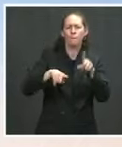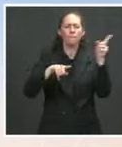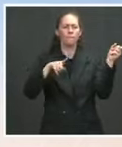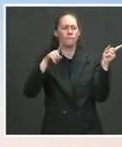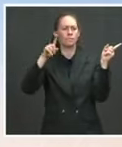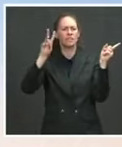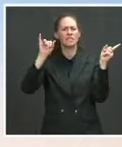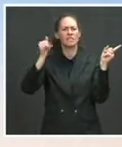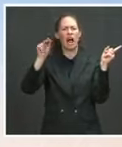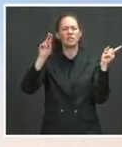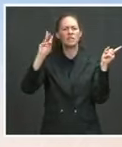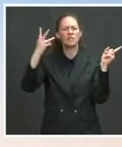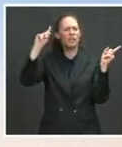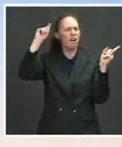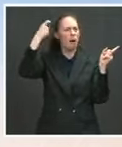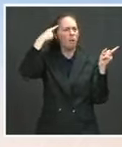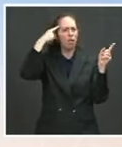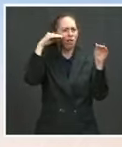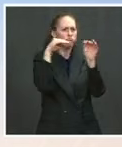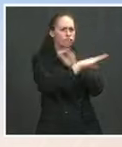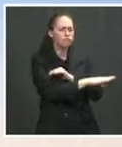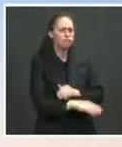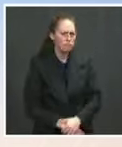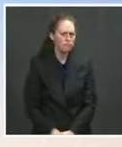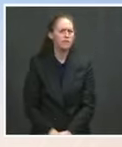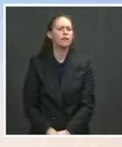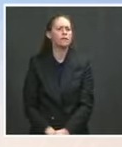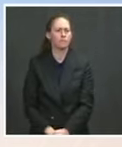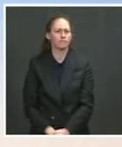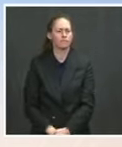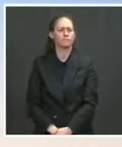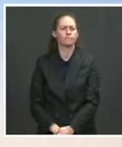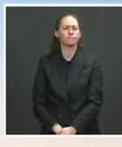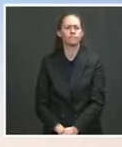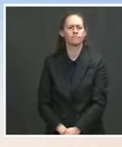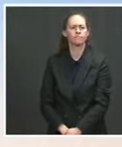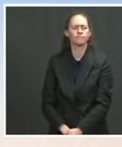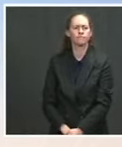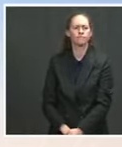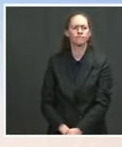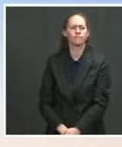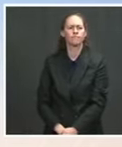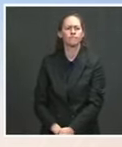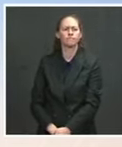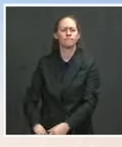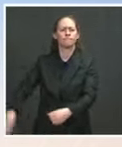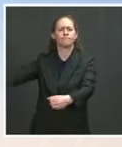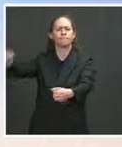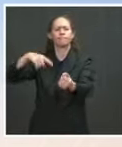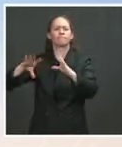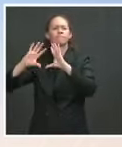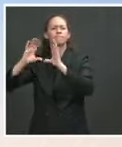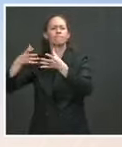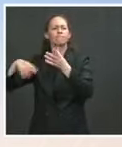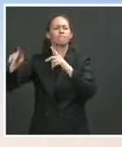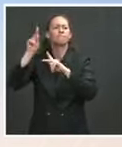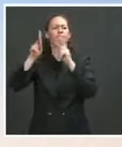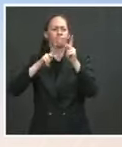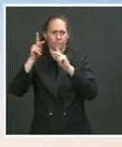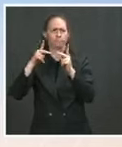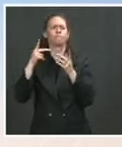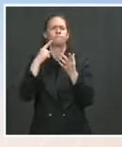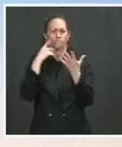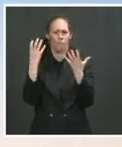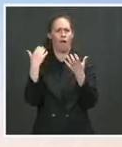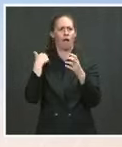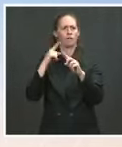Pelosi has said that, if necessary, she would be open to moving forward with a commission that would only have the support of Democrats. Would